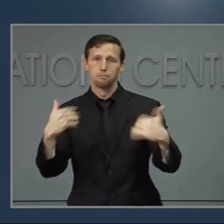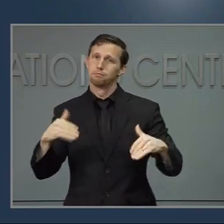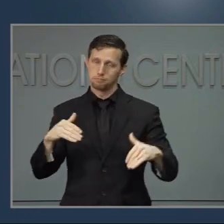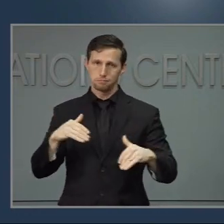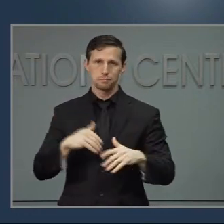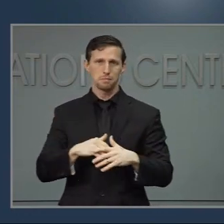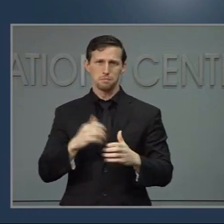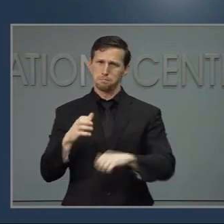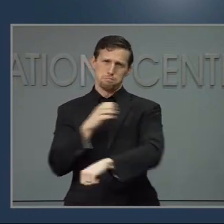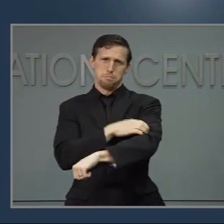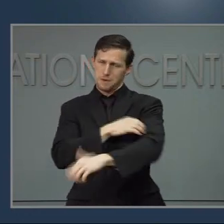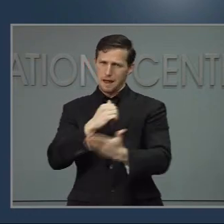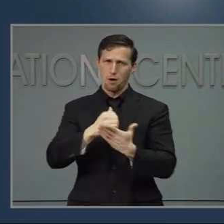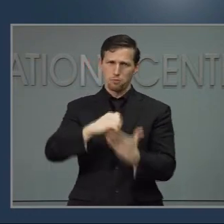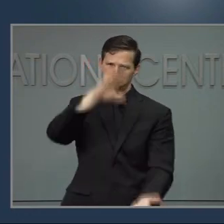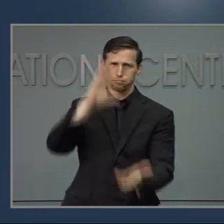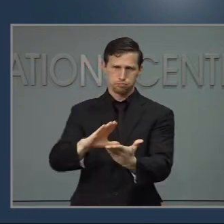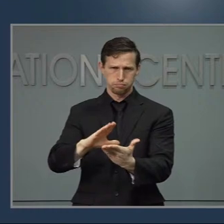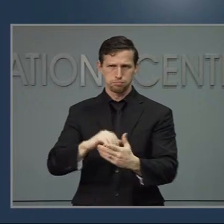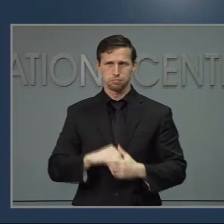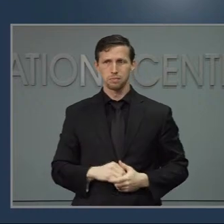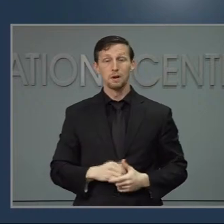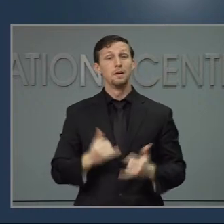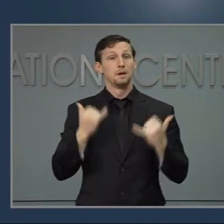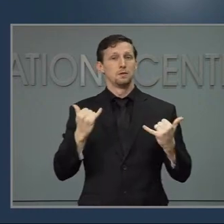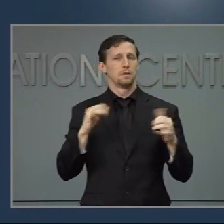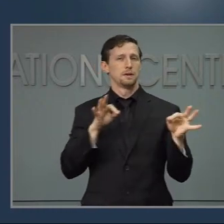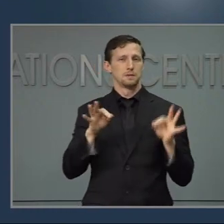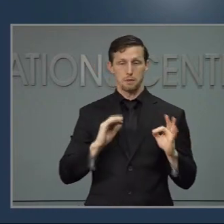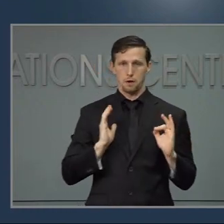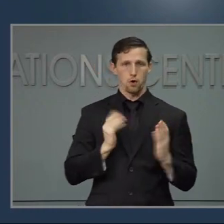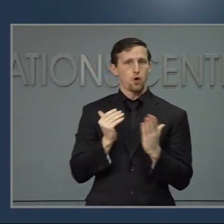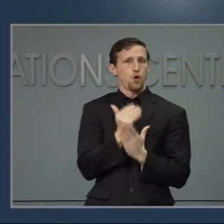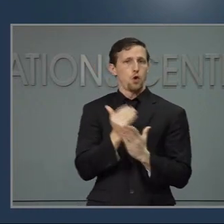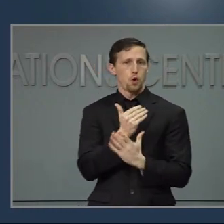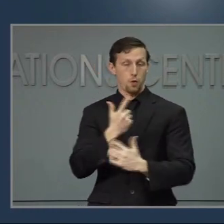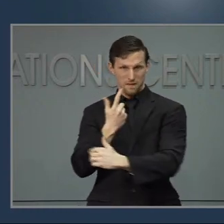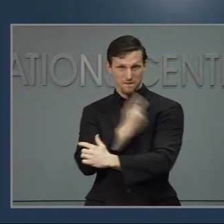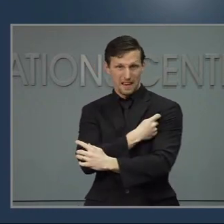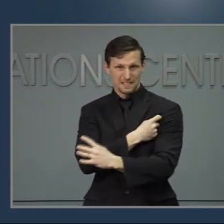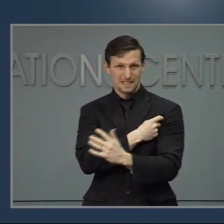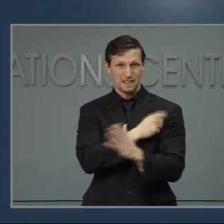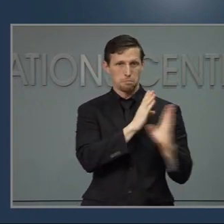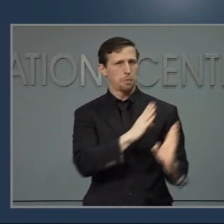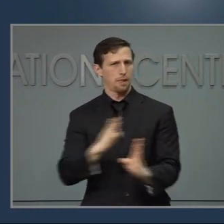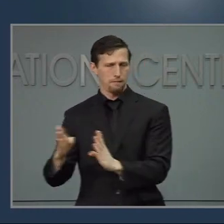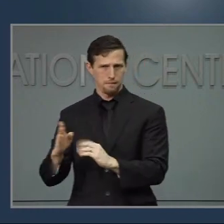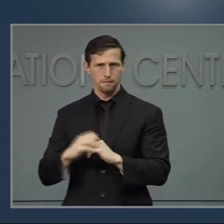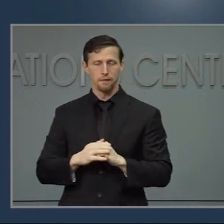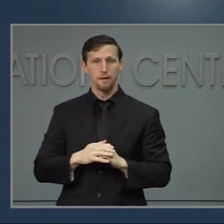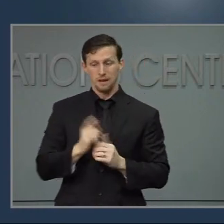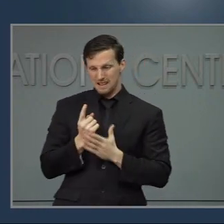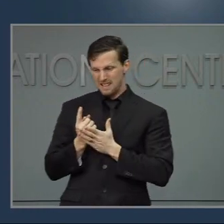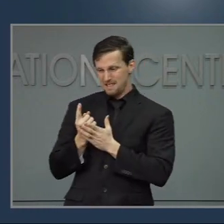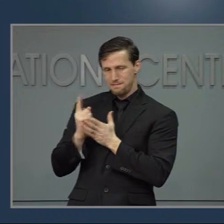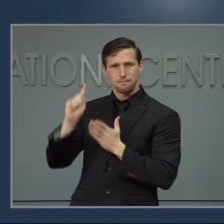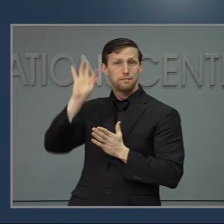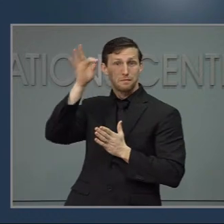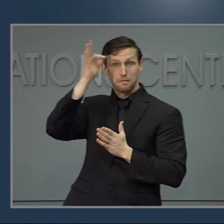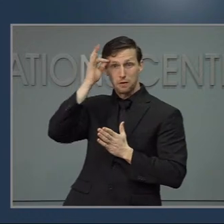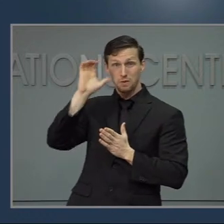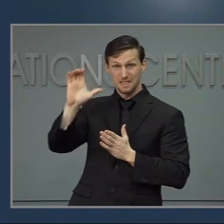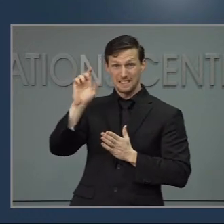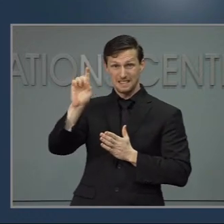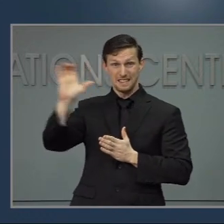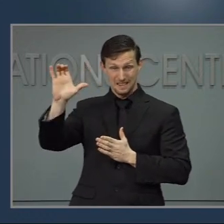phases of North Carolina's vaccine plan based on new federal recommendations that were just issued last week by the